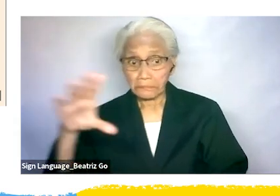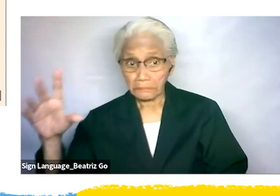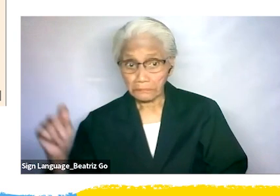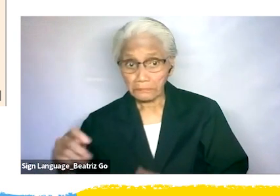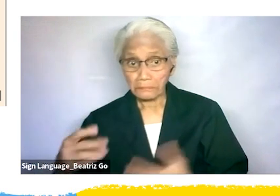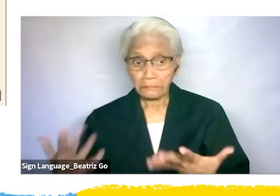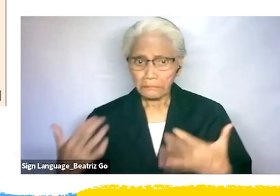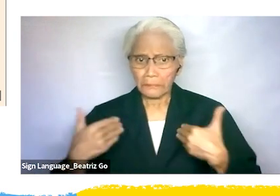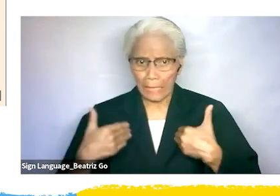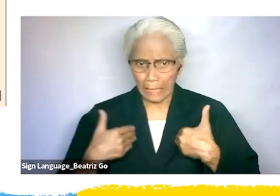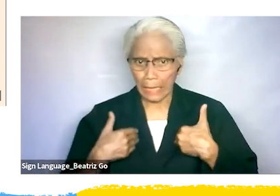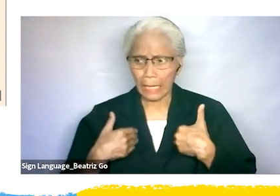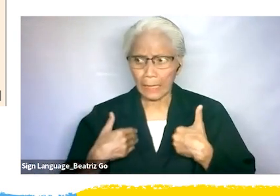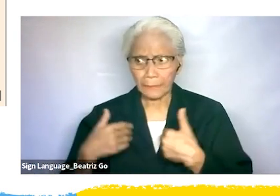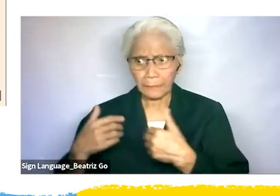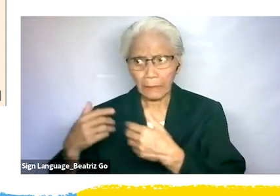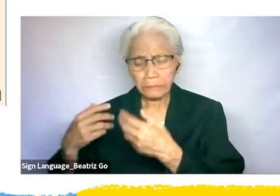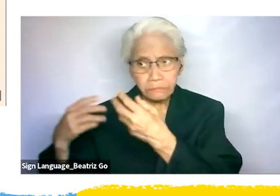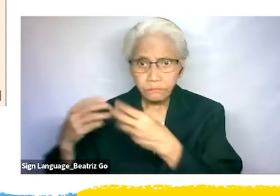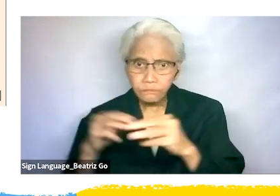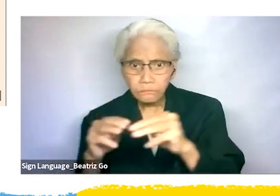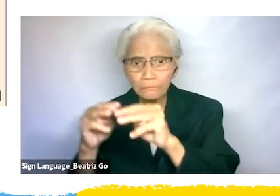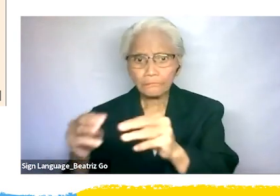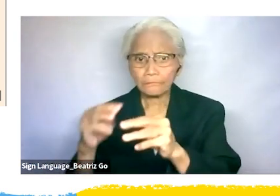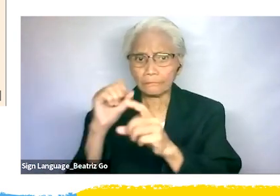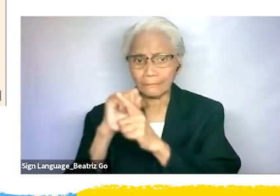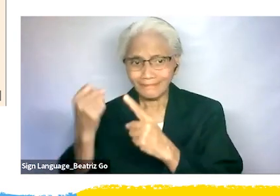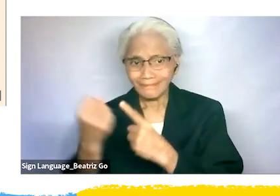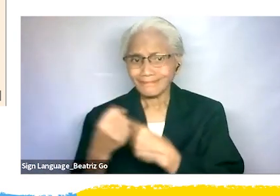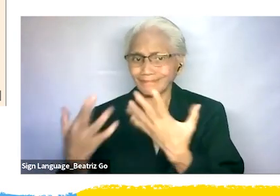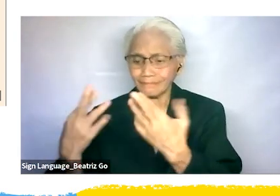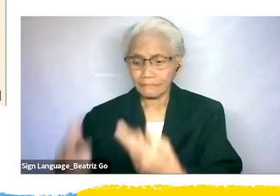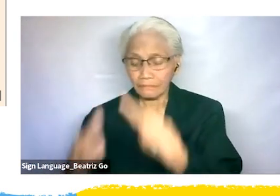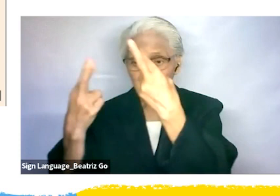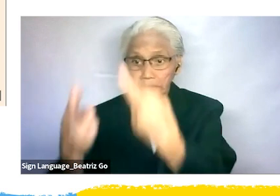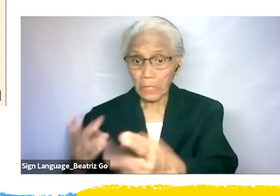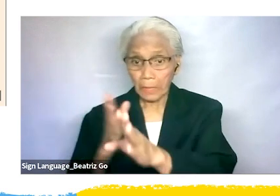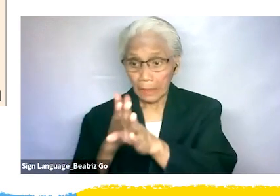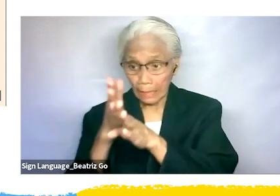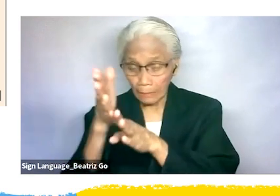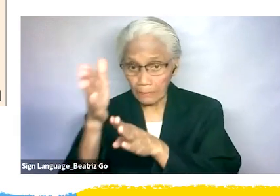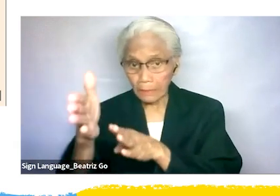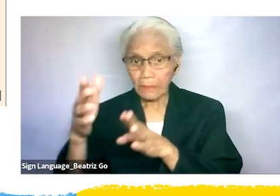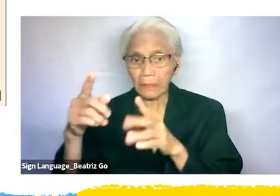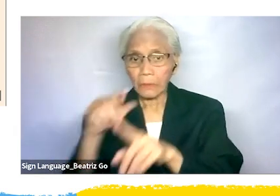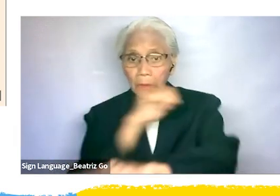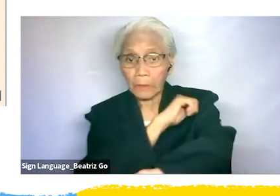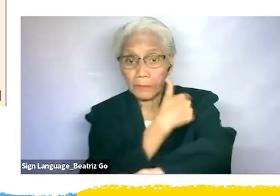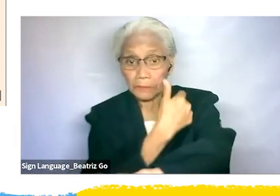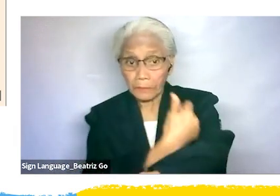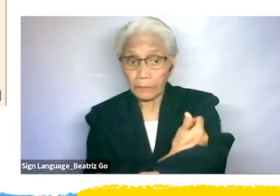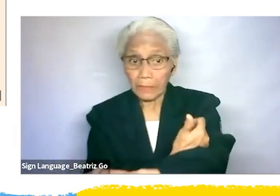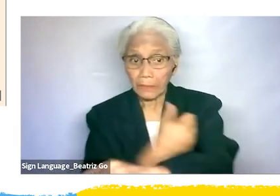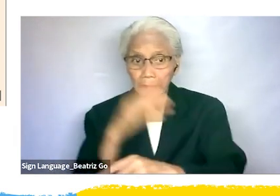the situation. Recommendations were directed to authorities concerned include the Prime